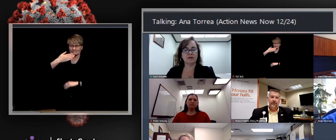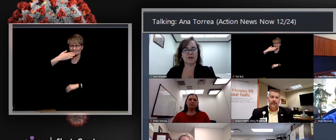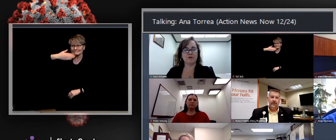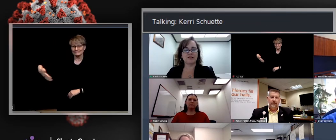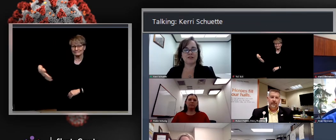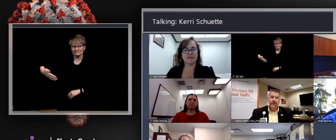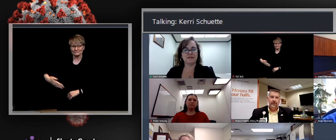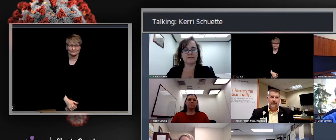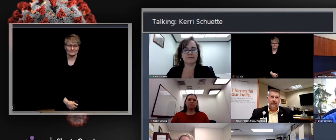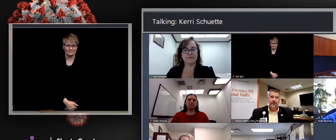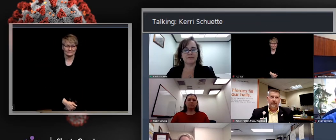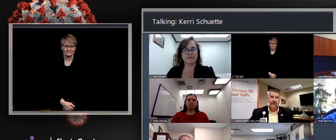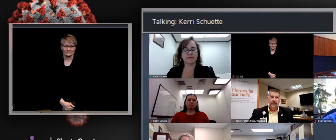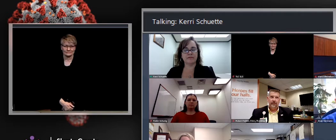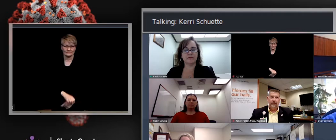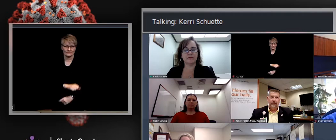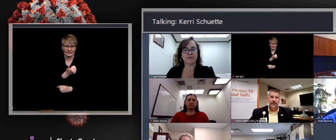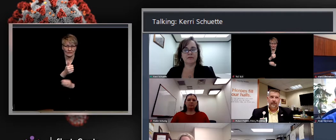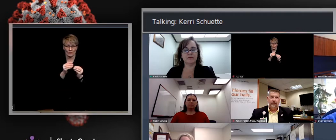Other questions?